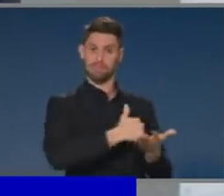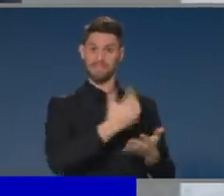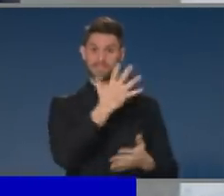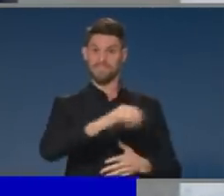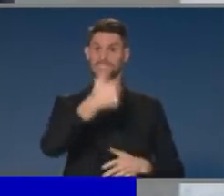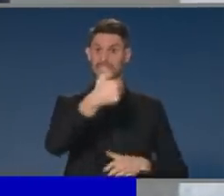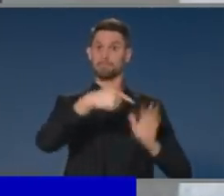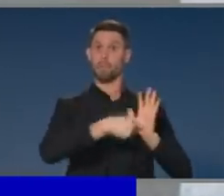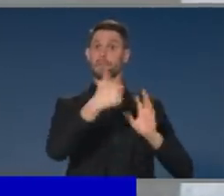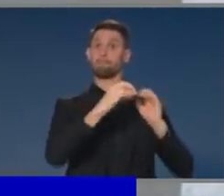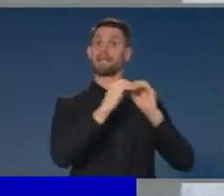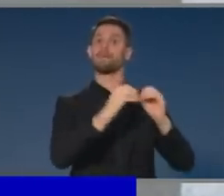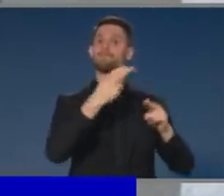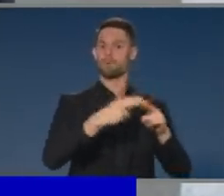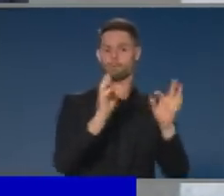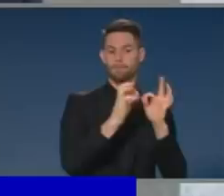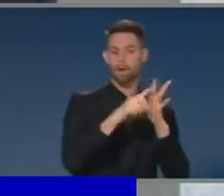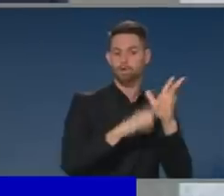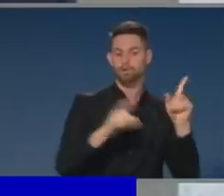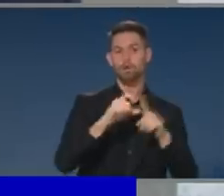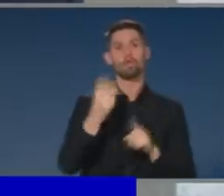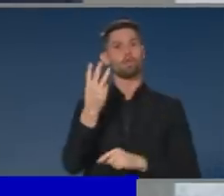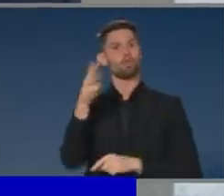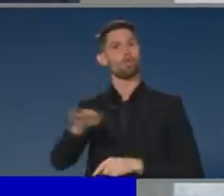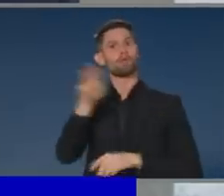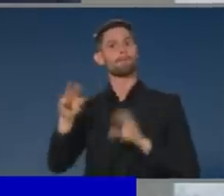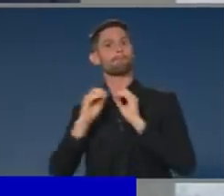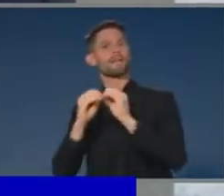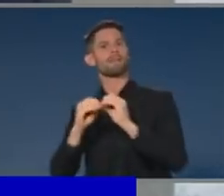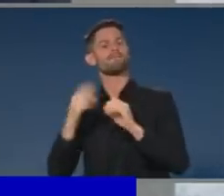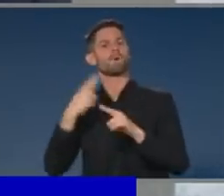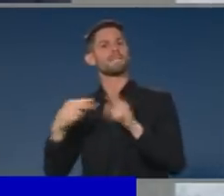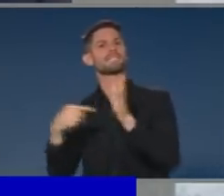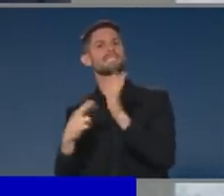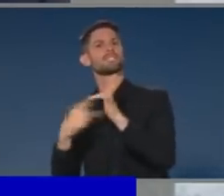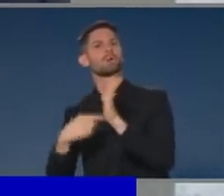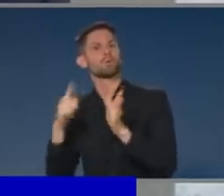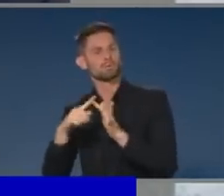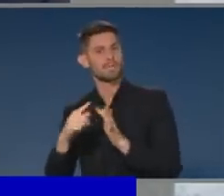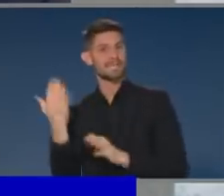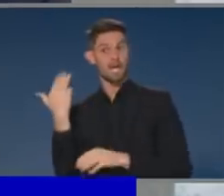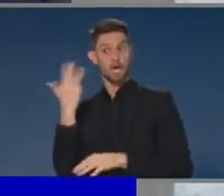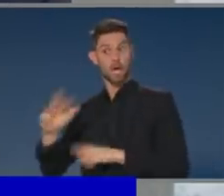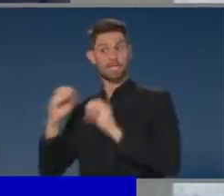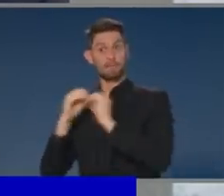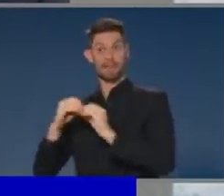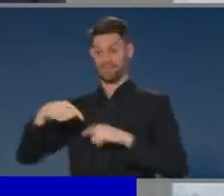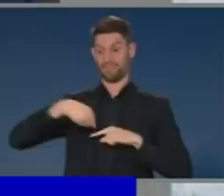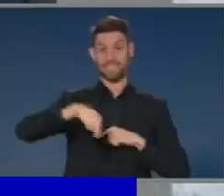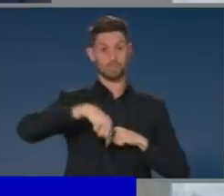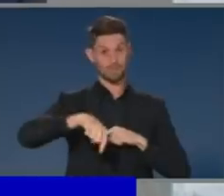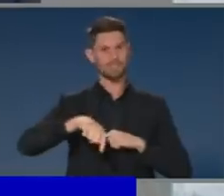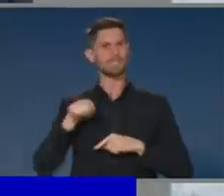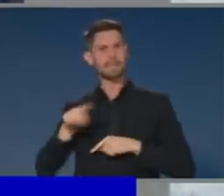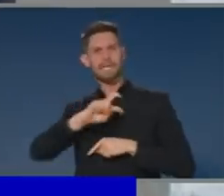.6 billion on bonds and $33 billion in prenotes. The latest $19 billion this week at 1